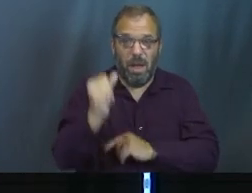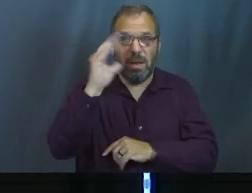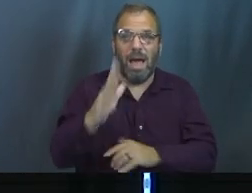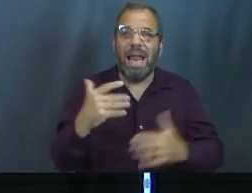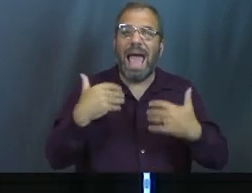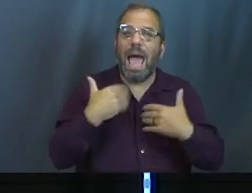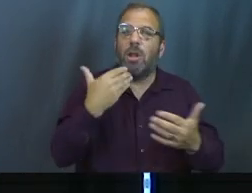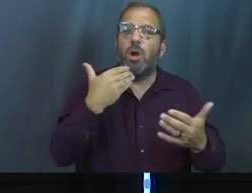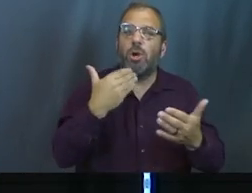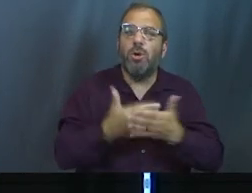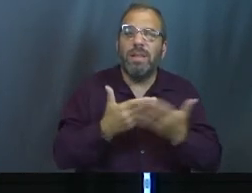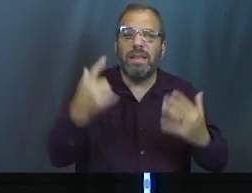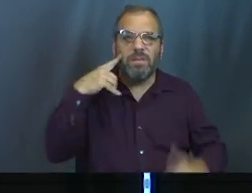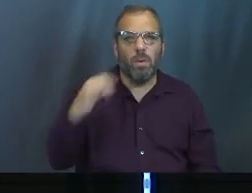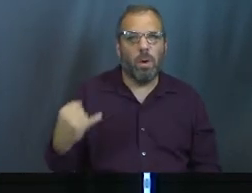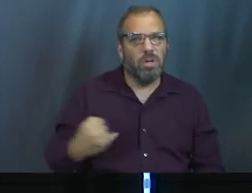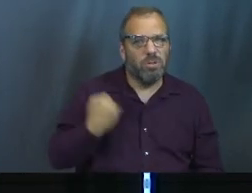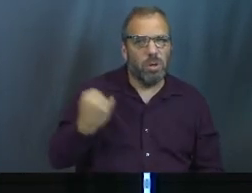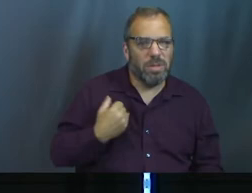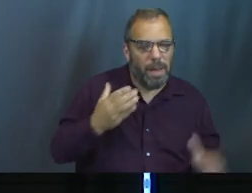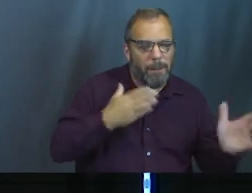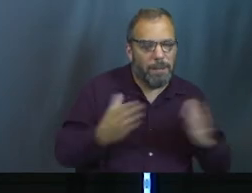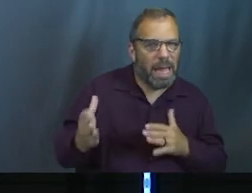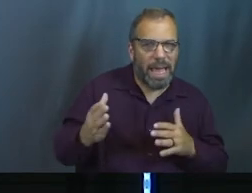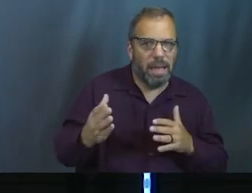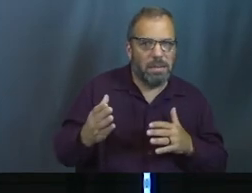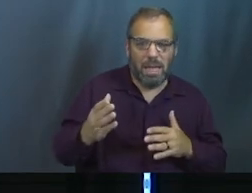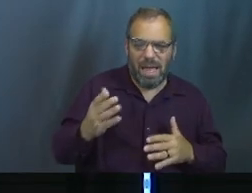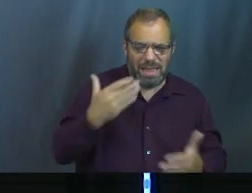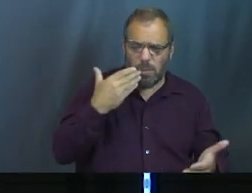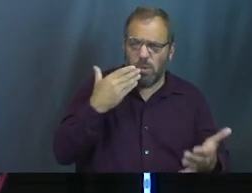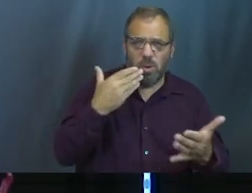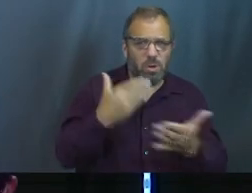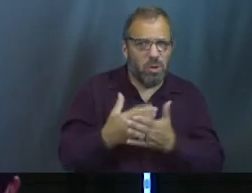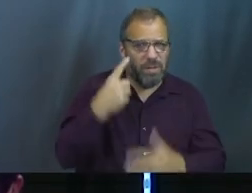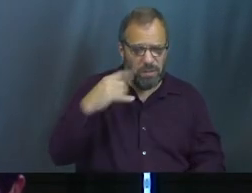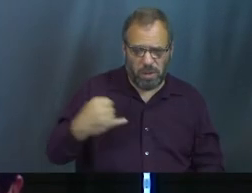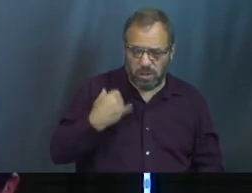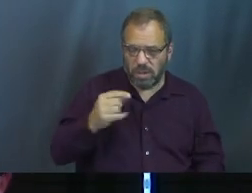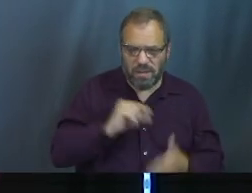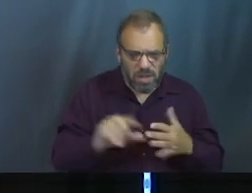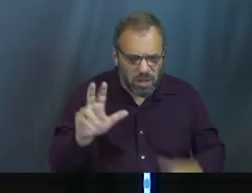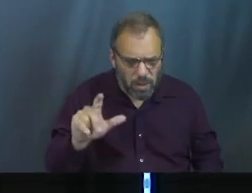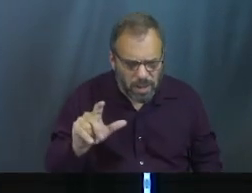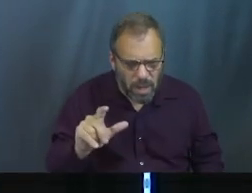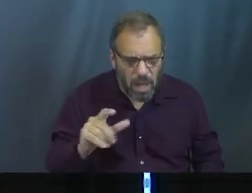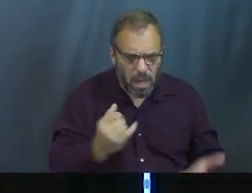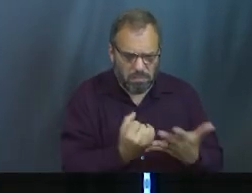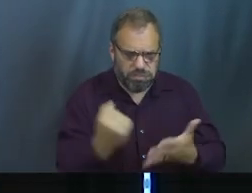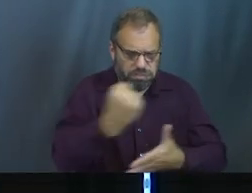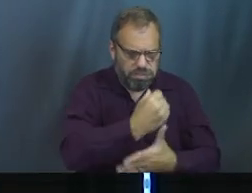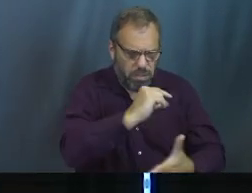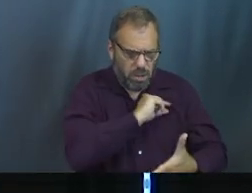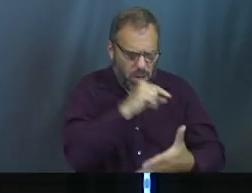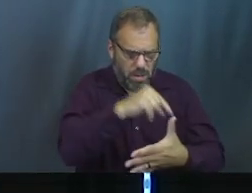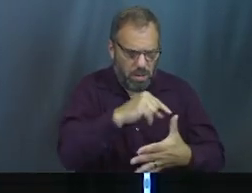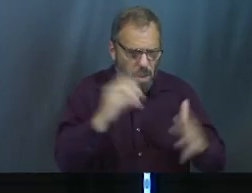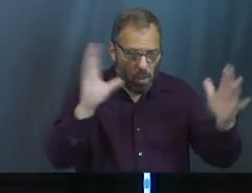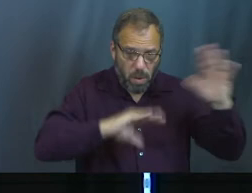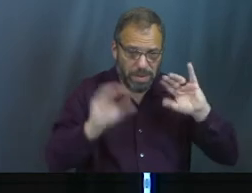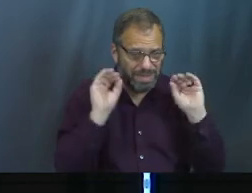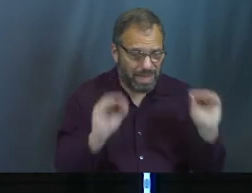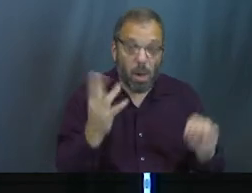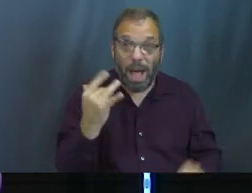had good for Joseph. These plans, what God wanted, they were good for Joseph. Verse 23, the warden had no more worries, right?